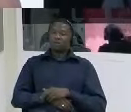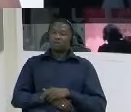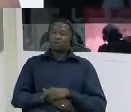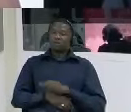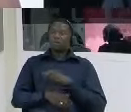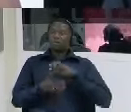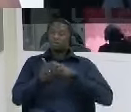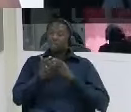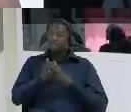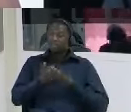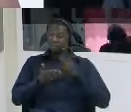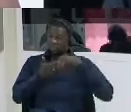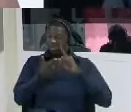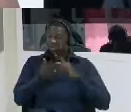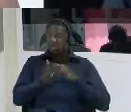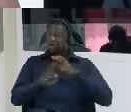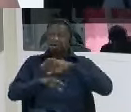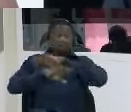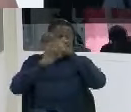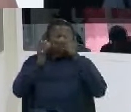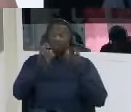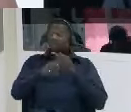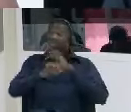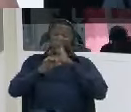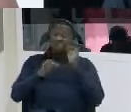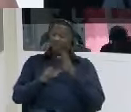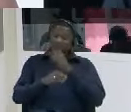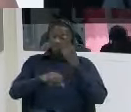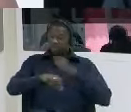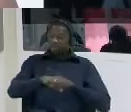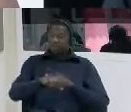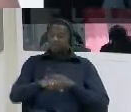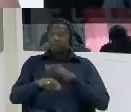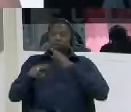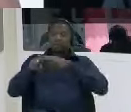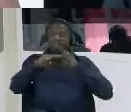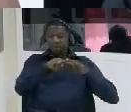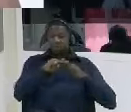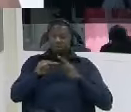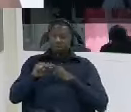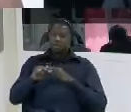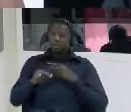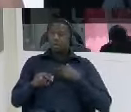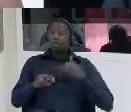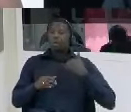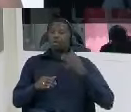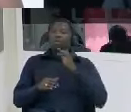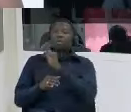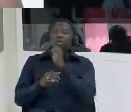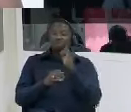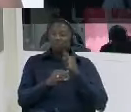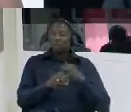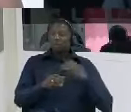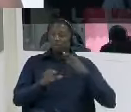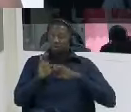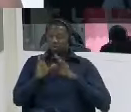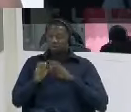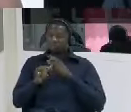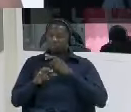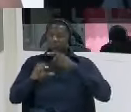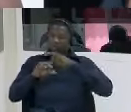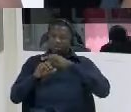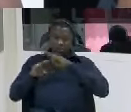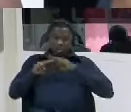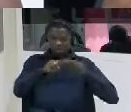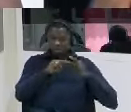times the panel in its um entirety and individual members of the panel knew that you